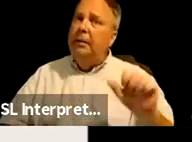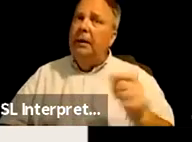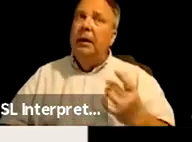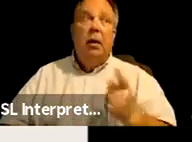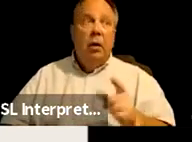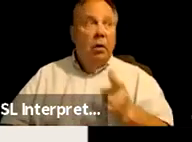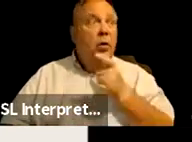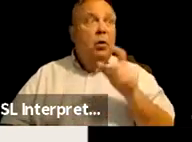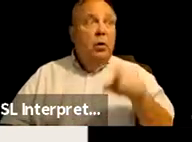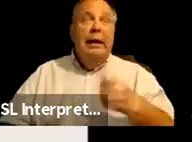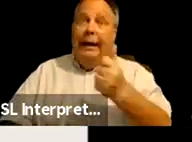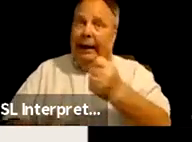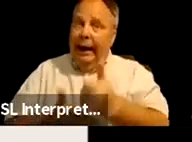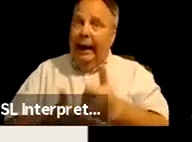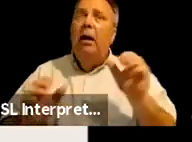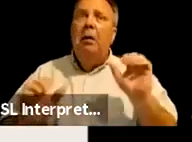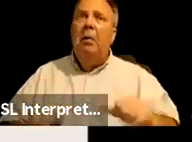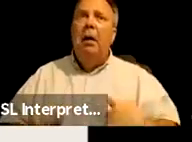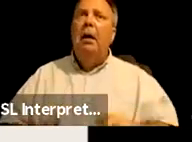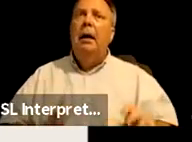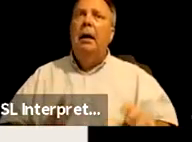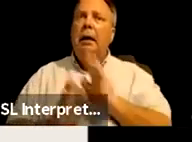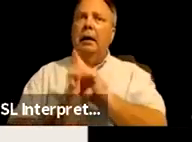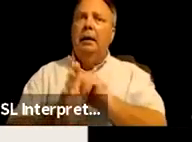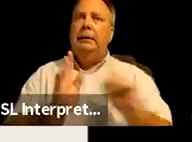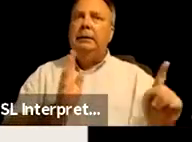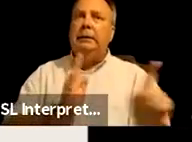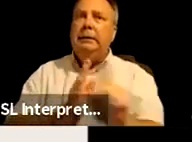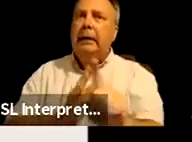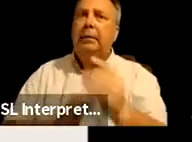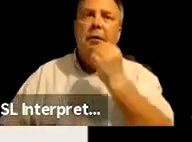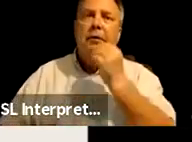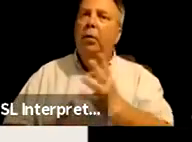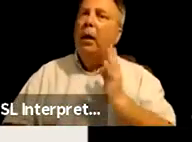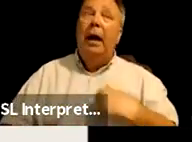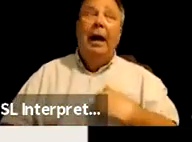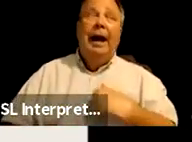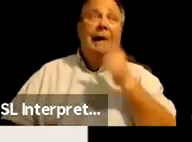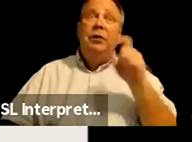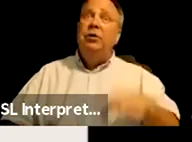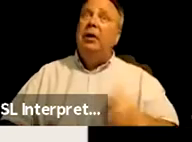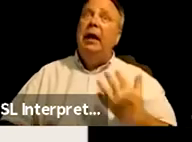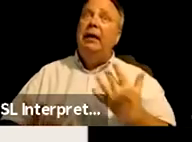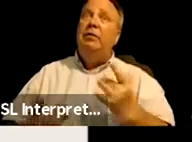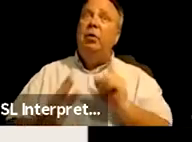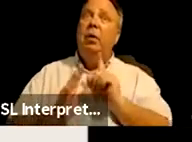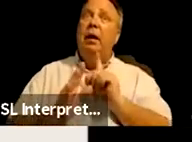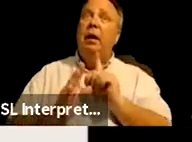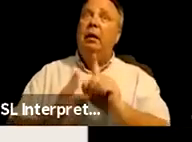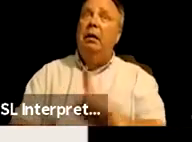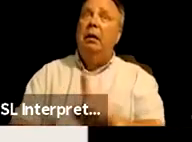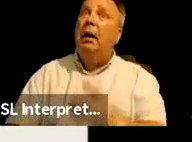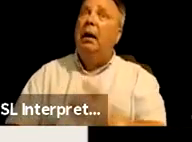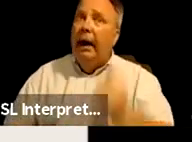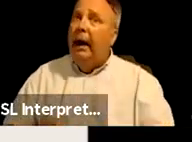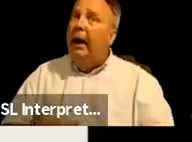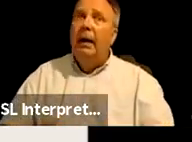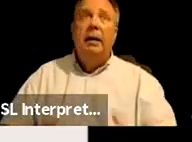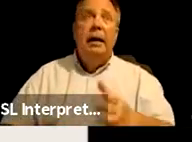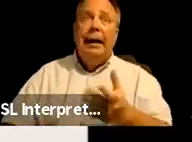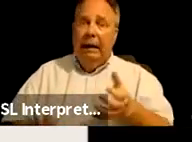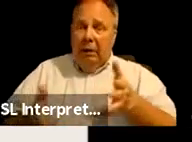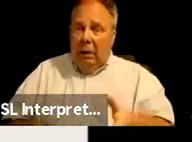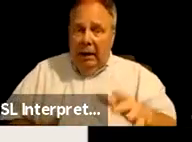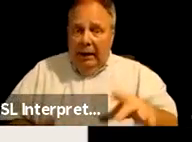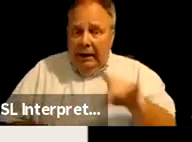who need help can skip the food line. You know, I shouldn't have to wait until the end of the meal and get whatever scraps are